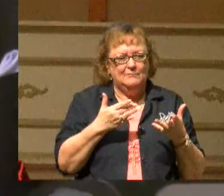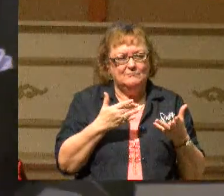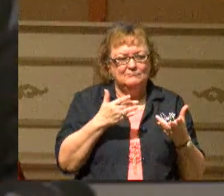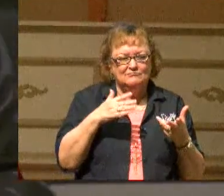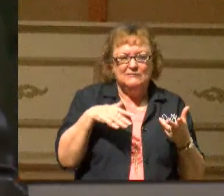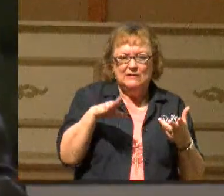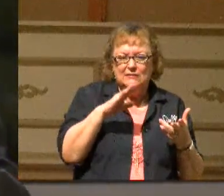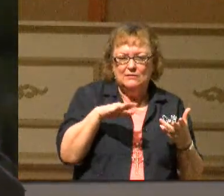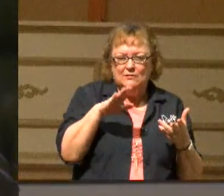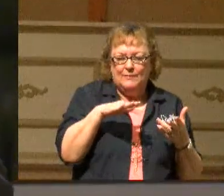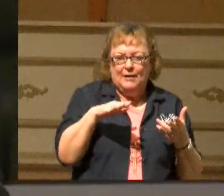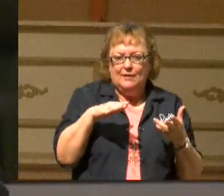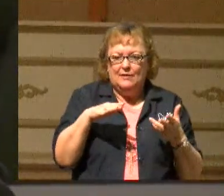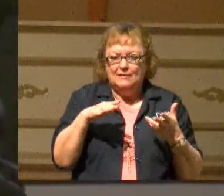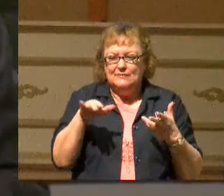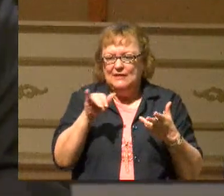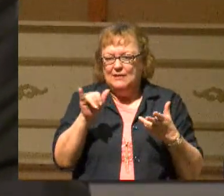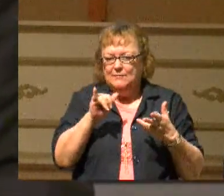hope,